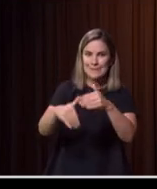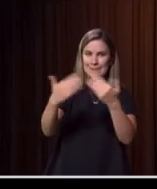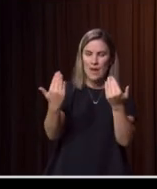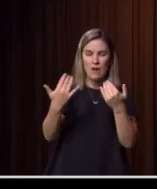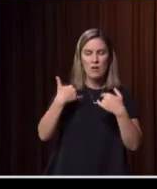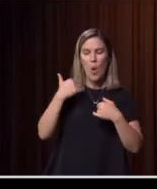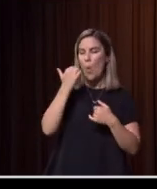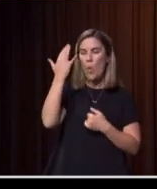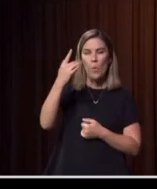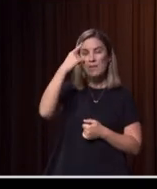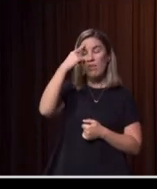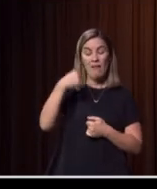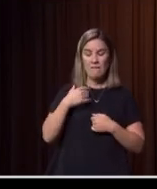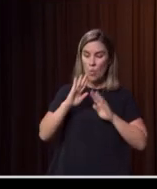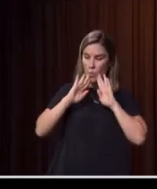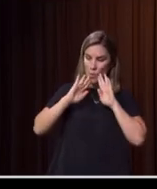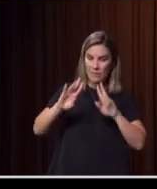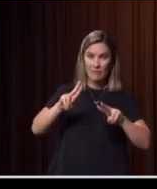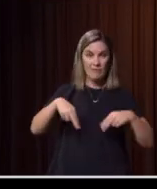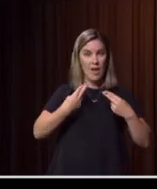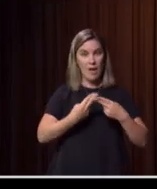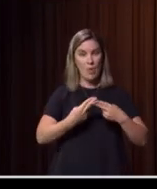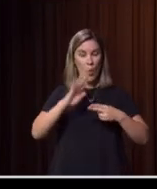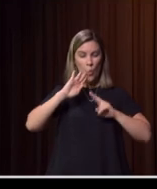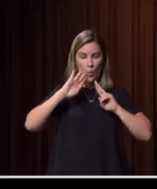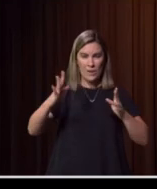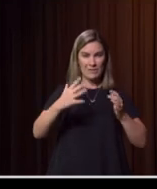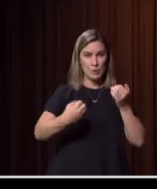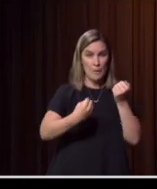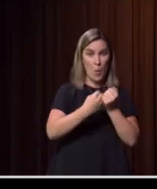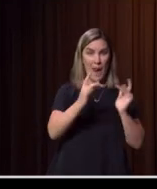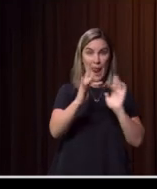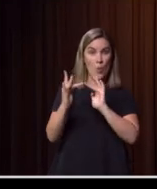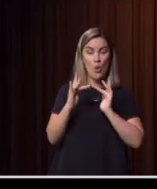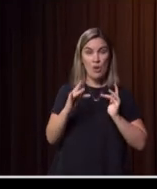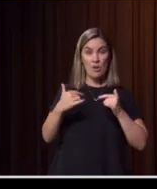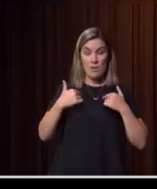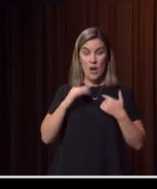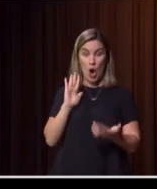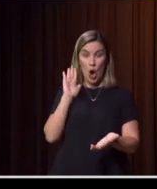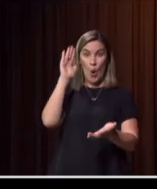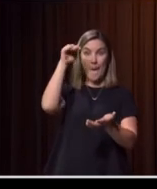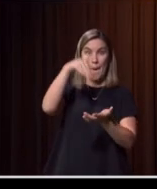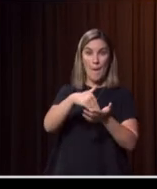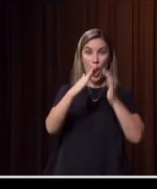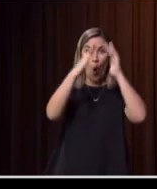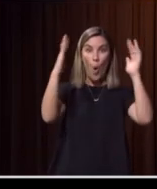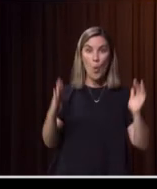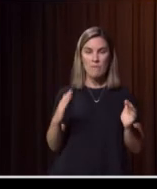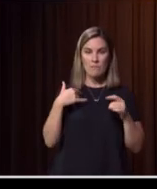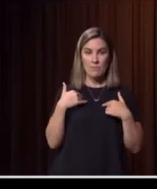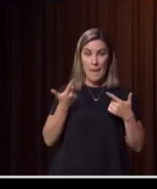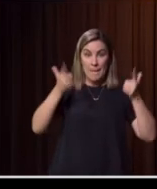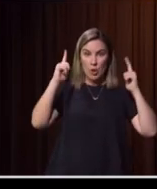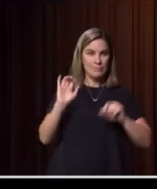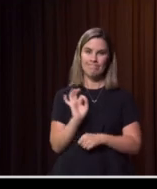family. I've got a wonderful support network. They keep me very grounded. When I walk in the door at home, I'm in charge of nothing. And heaven help me if I try